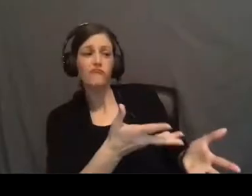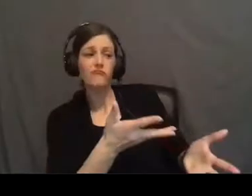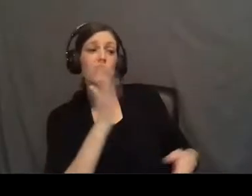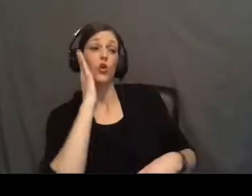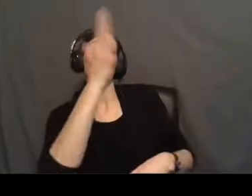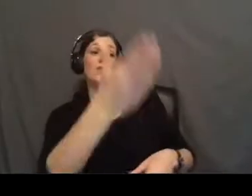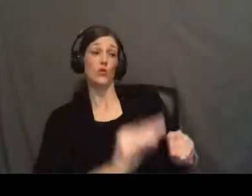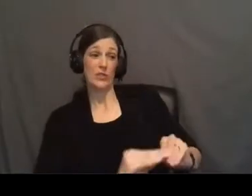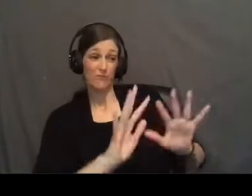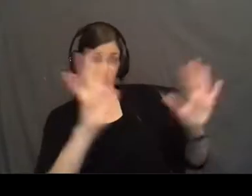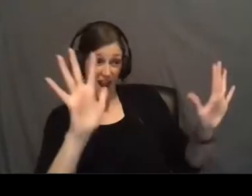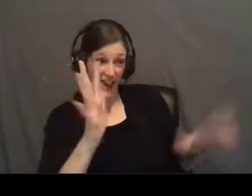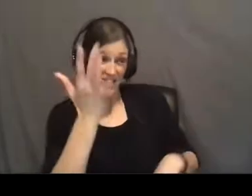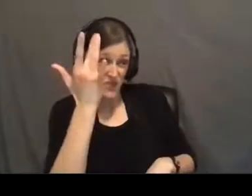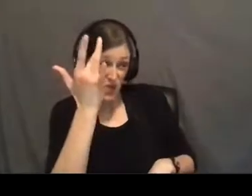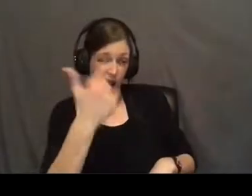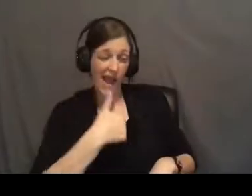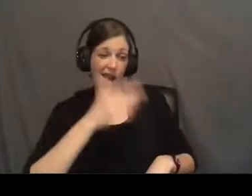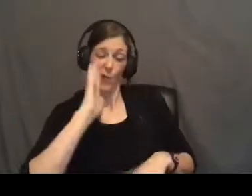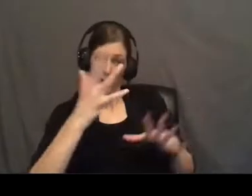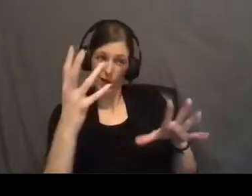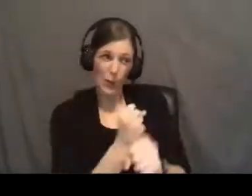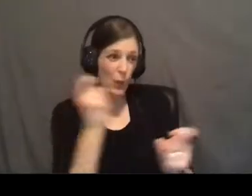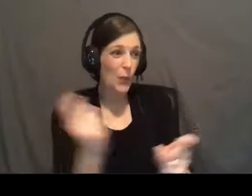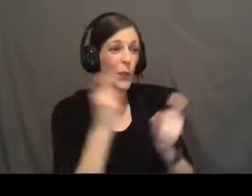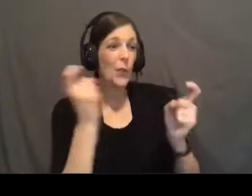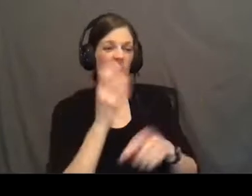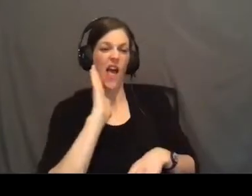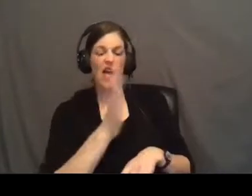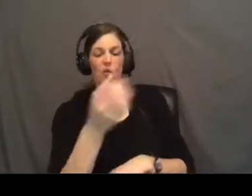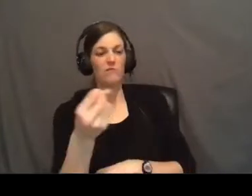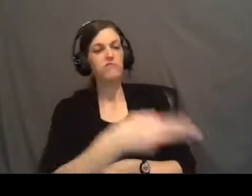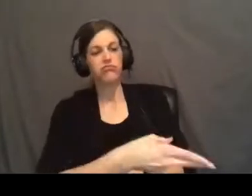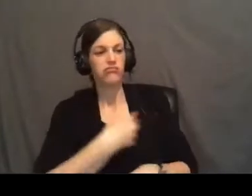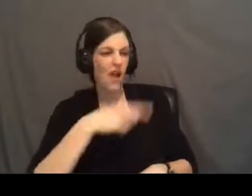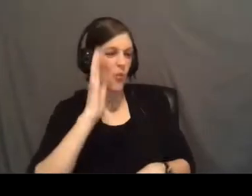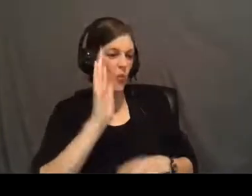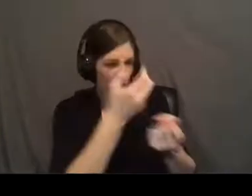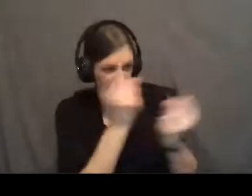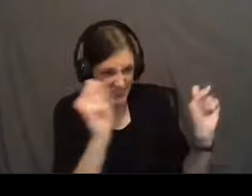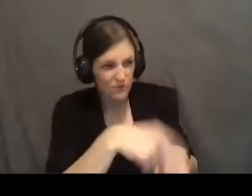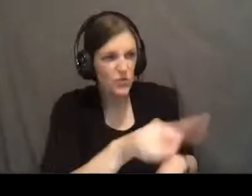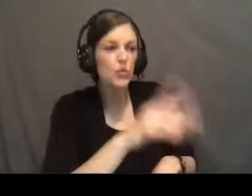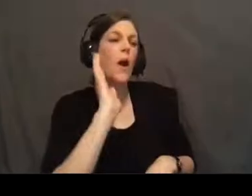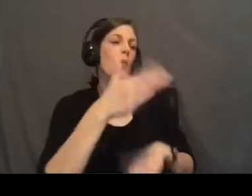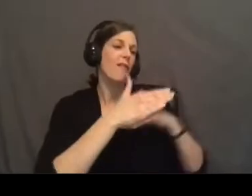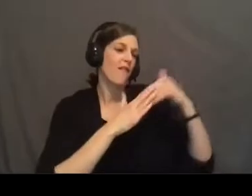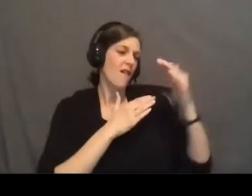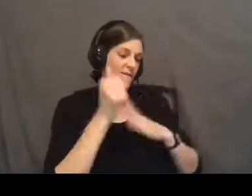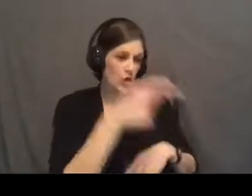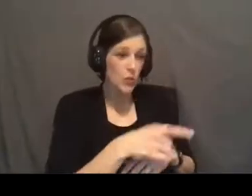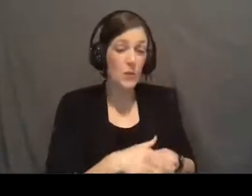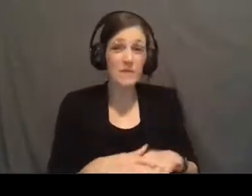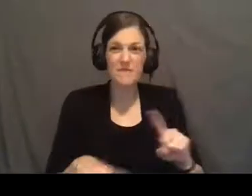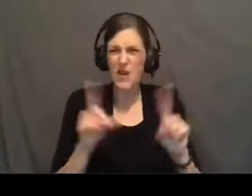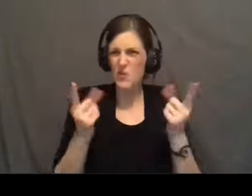future is bright because I'm going to win. I'm going to conquer. I will redeem you. I will comfort you. But